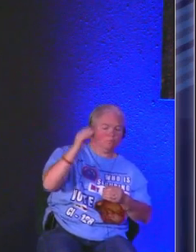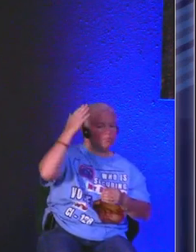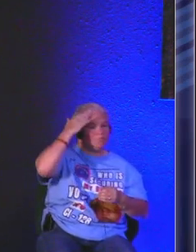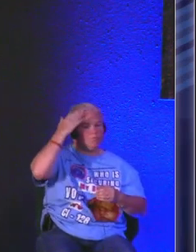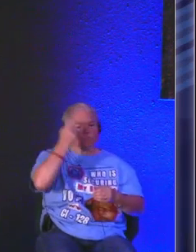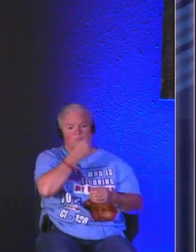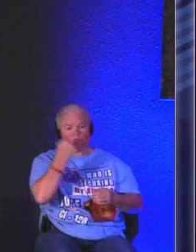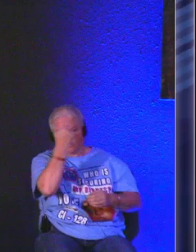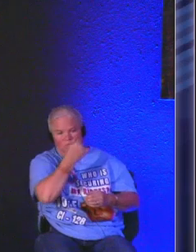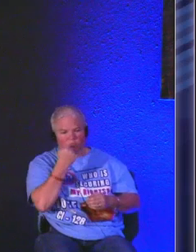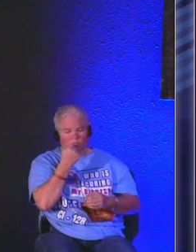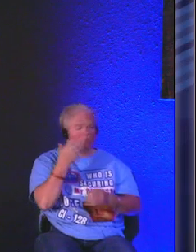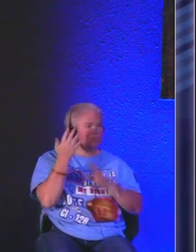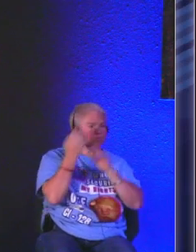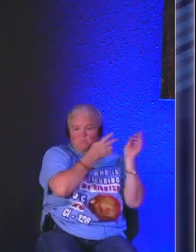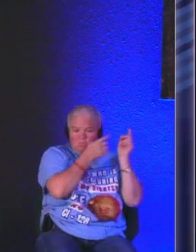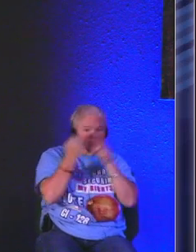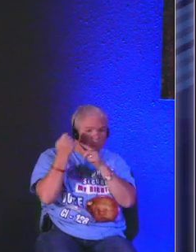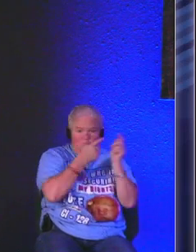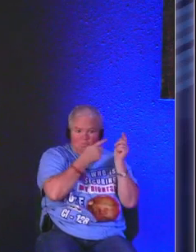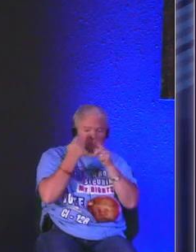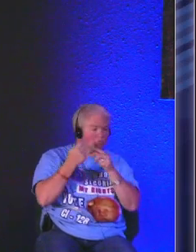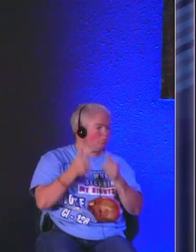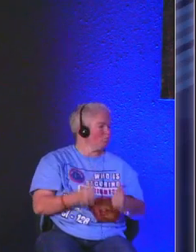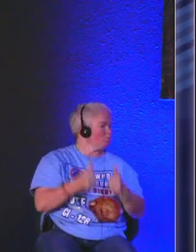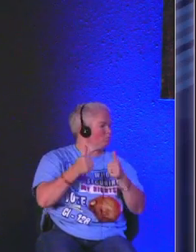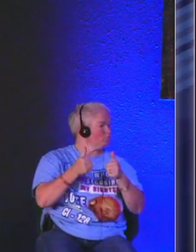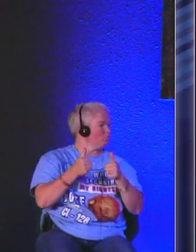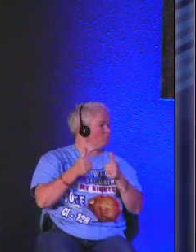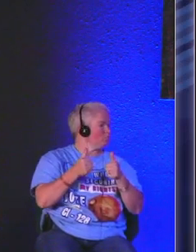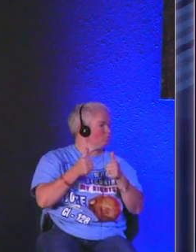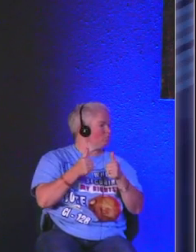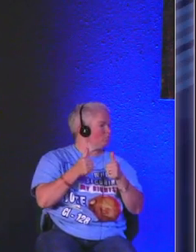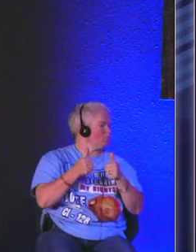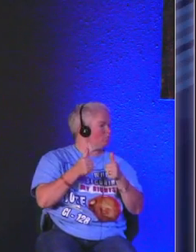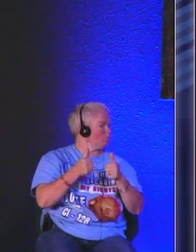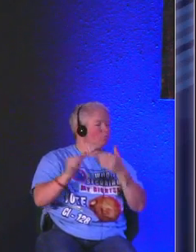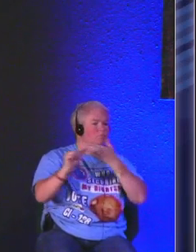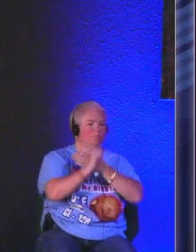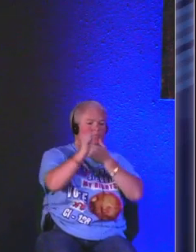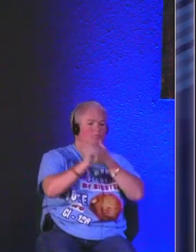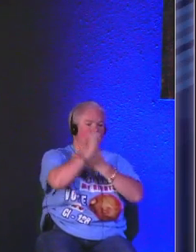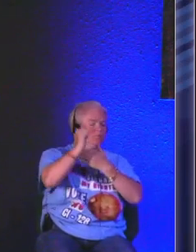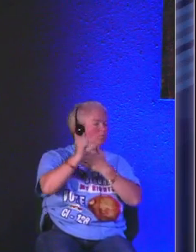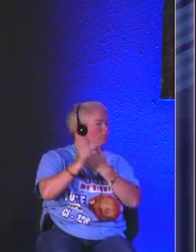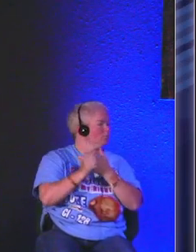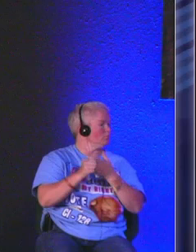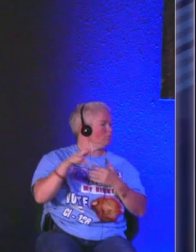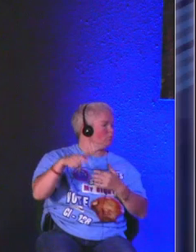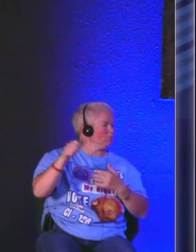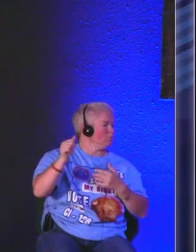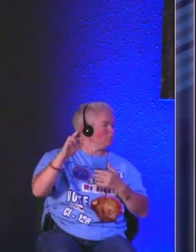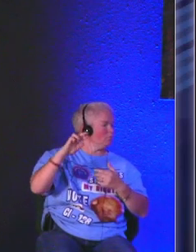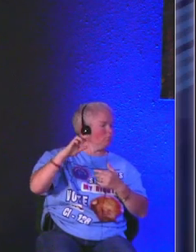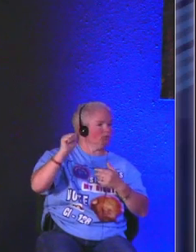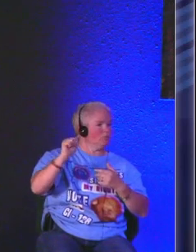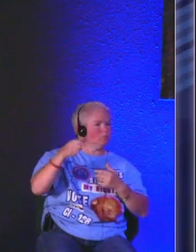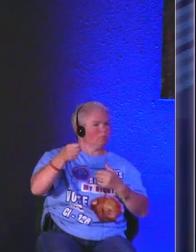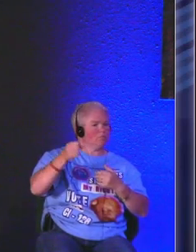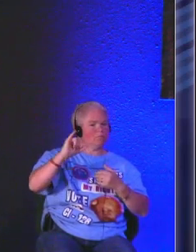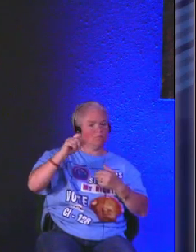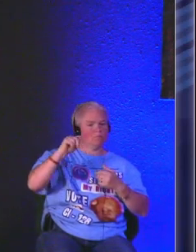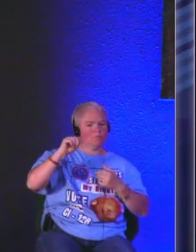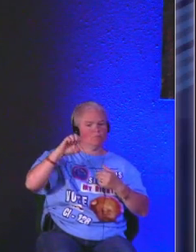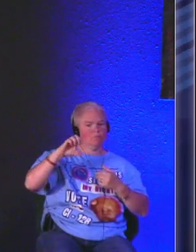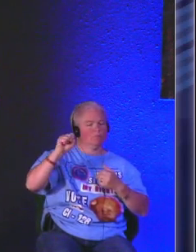nuisance but it could also be life threatening some of these insects could carry parasites and if those